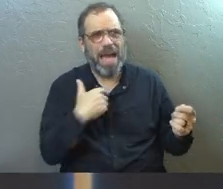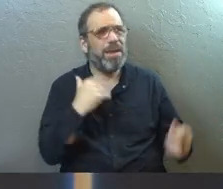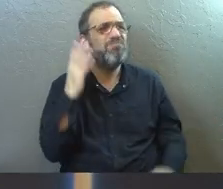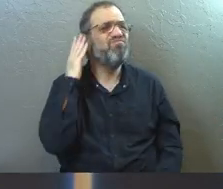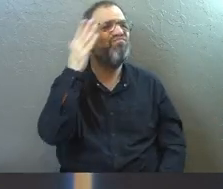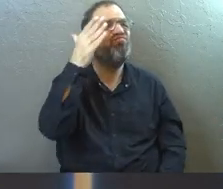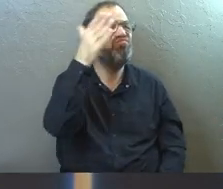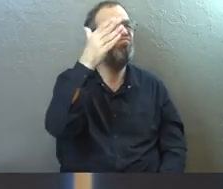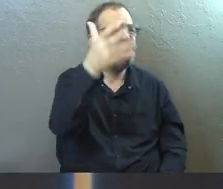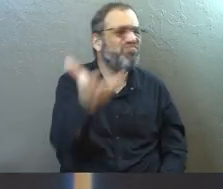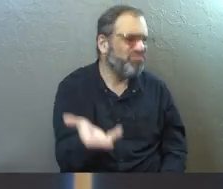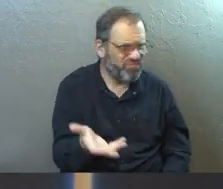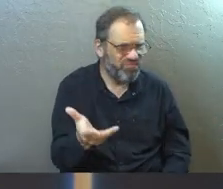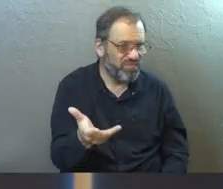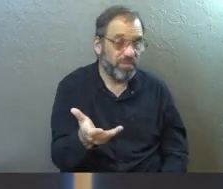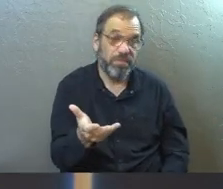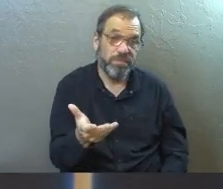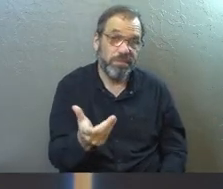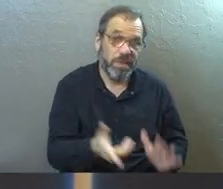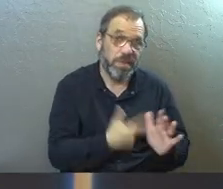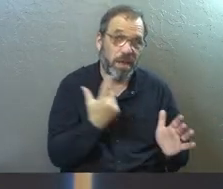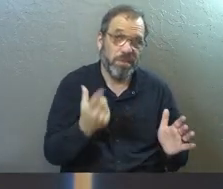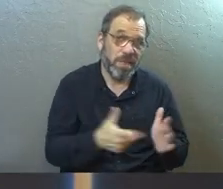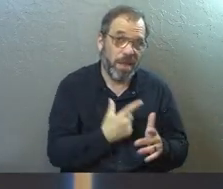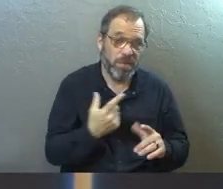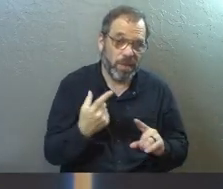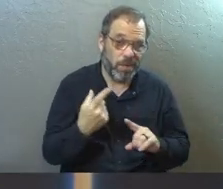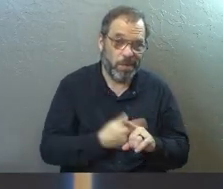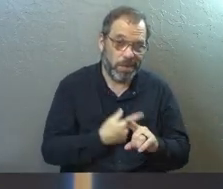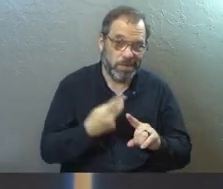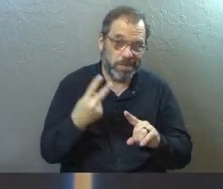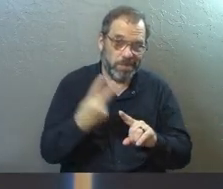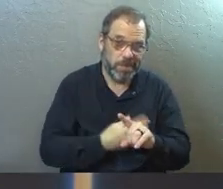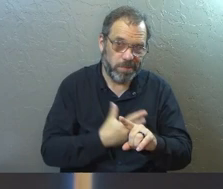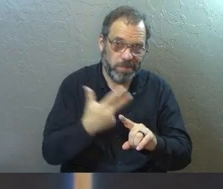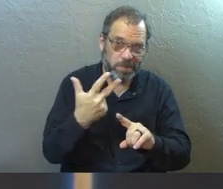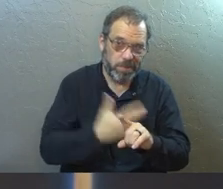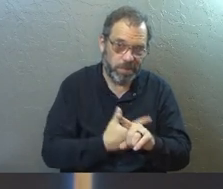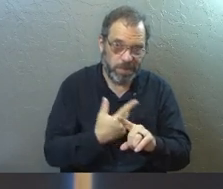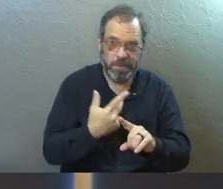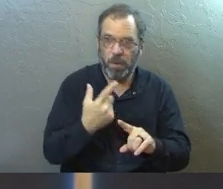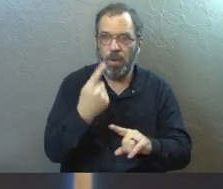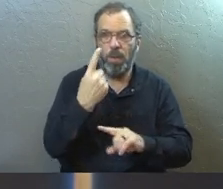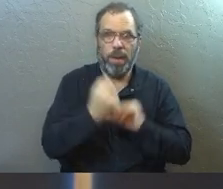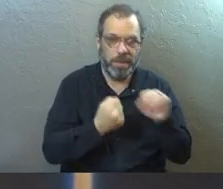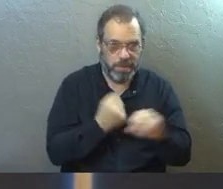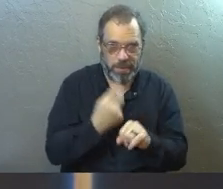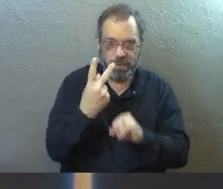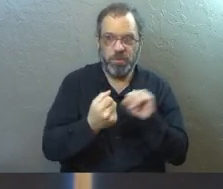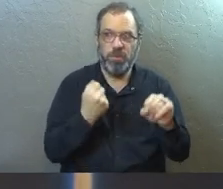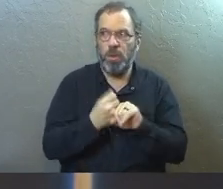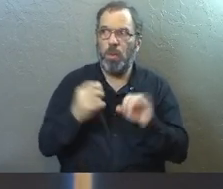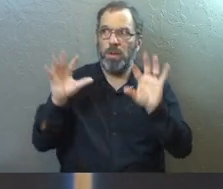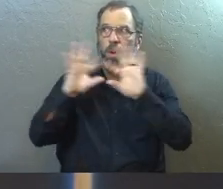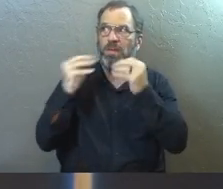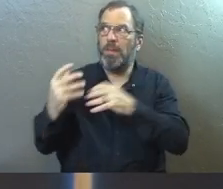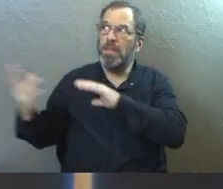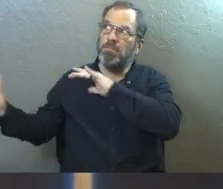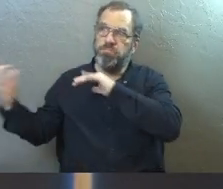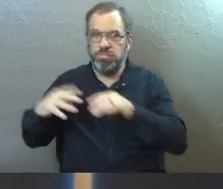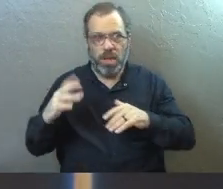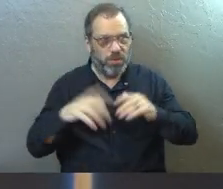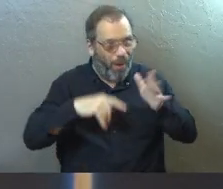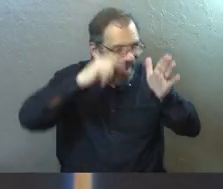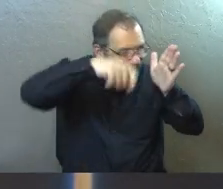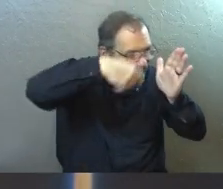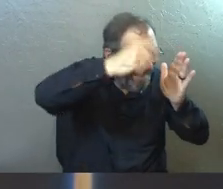someday. And sometimes we wait months and sometimes we wait years and we're waiting for all the family can be there with the cameras and